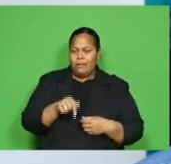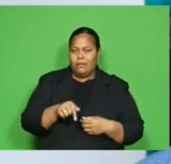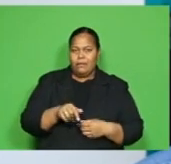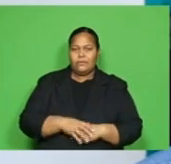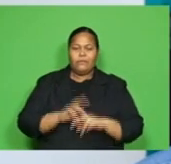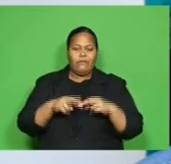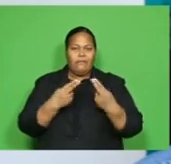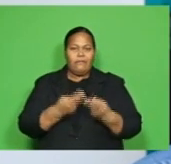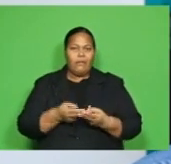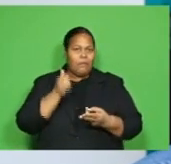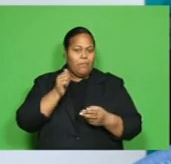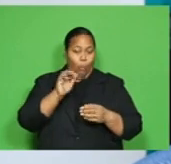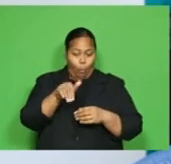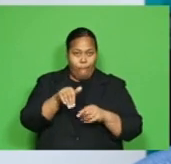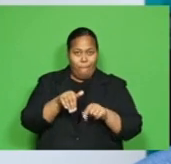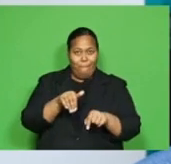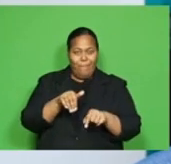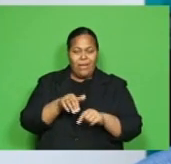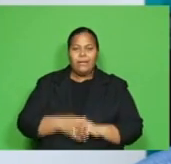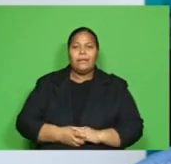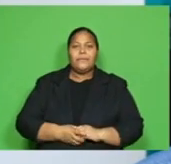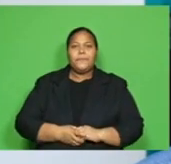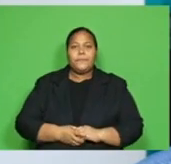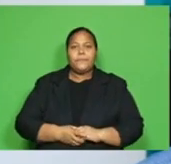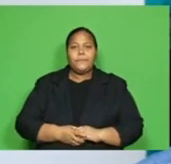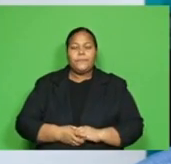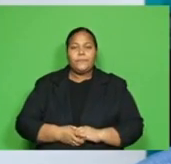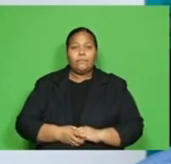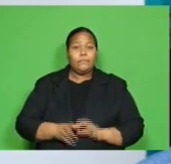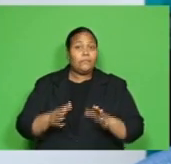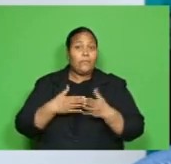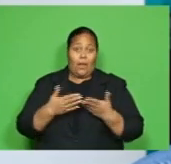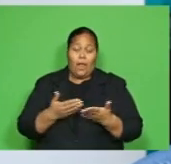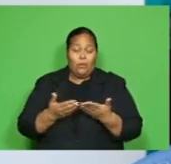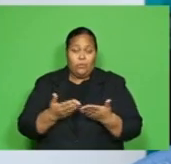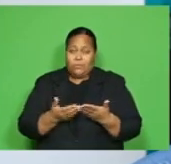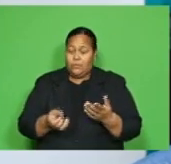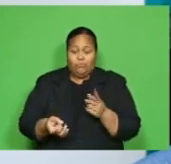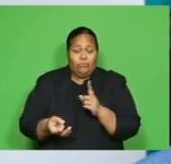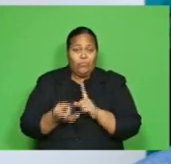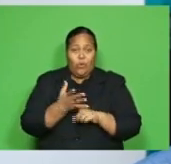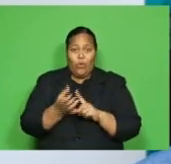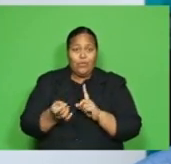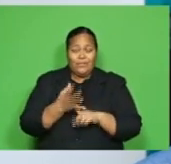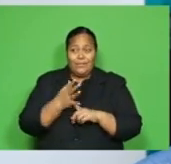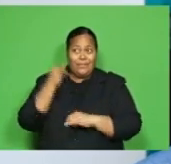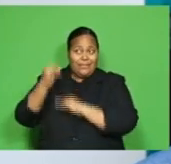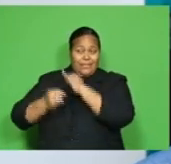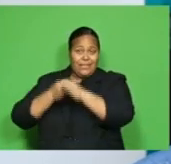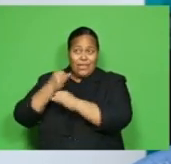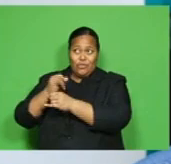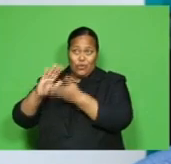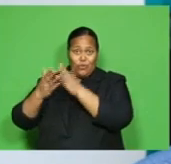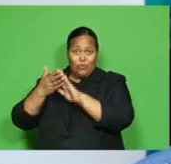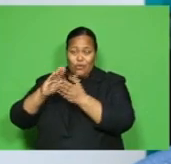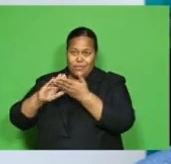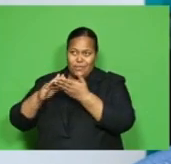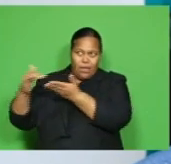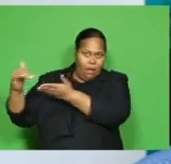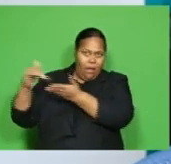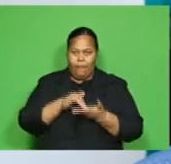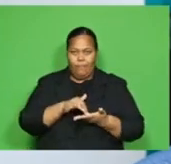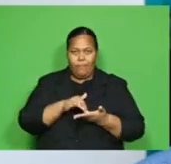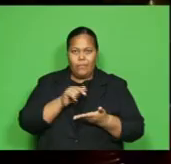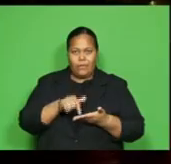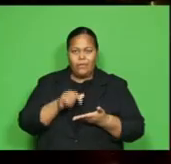their families back home. And as such, it's now more important than ever that the international community step up in order to